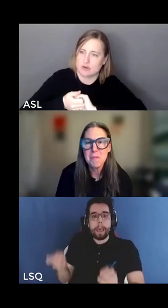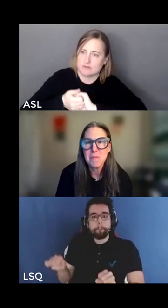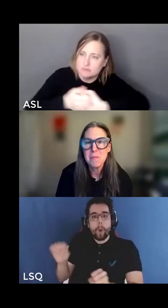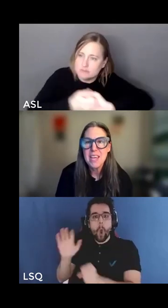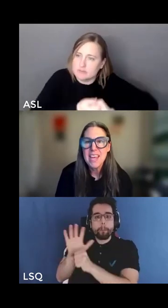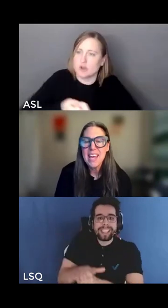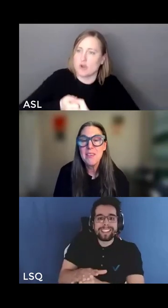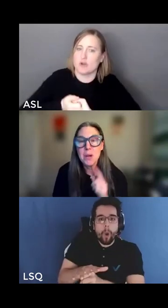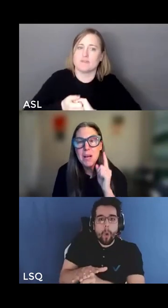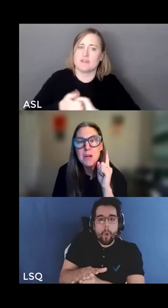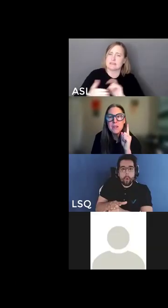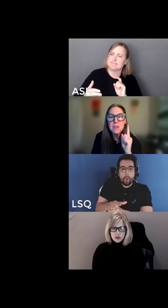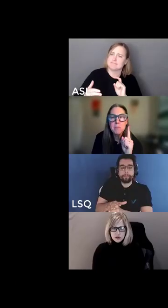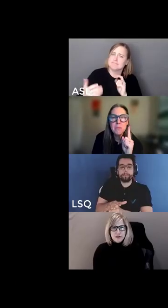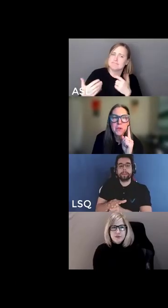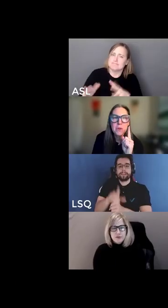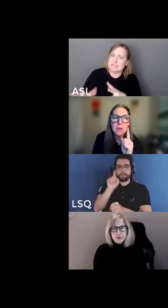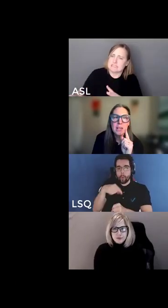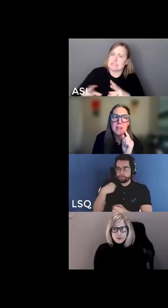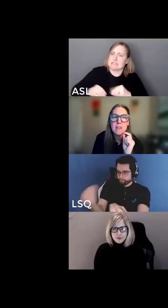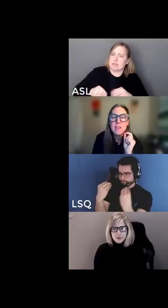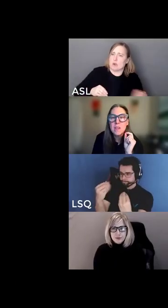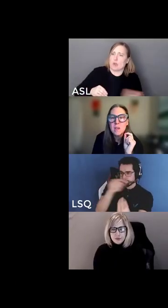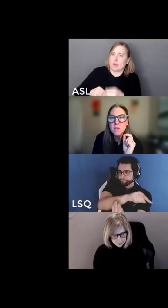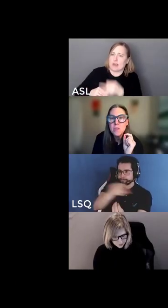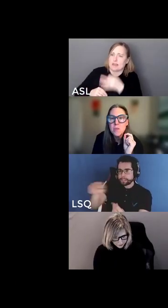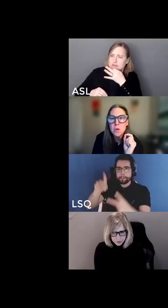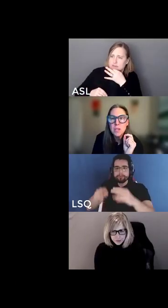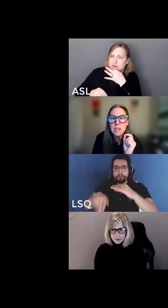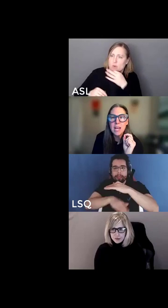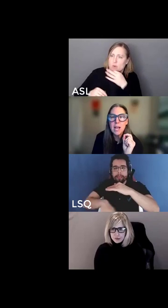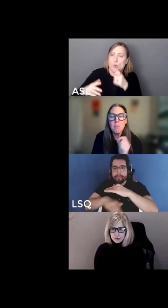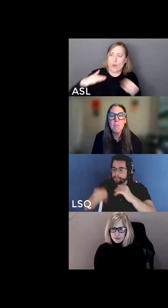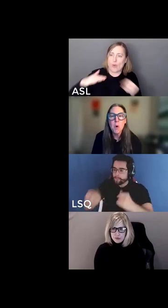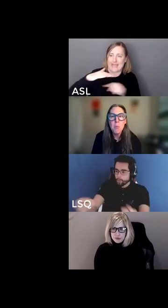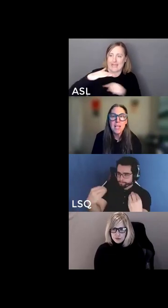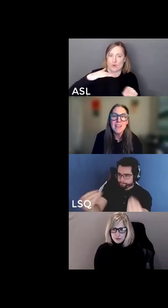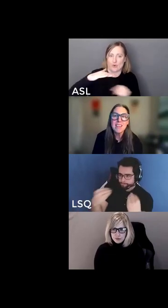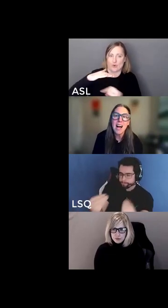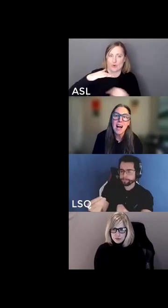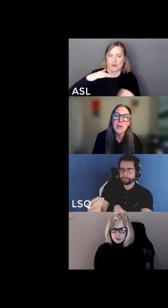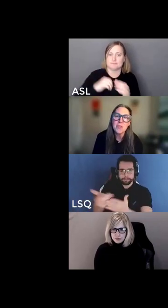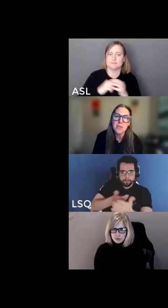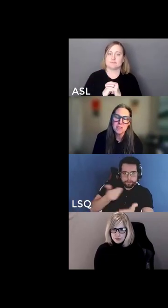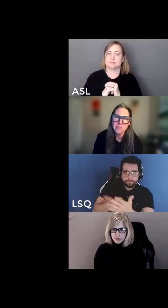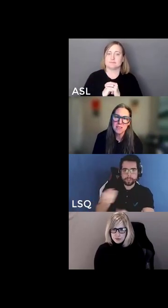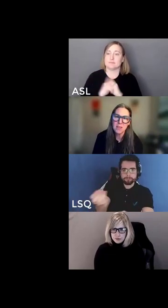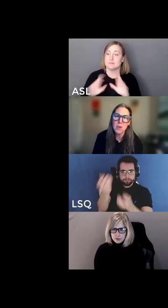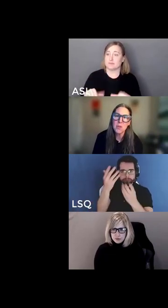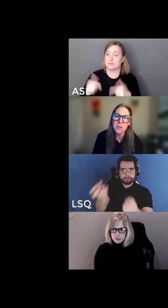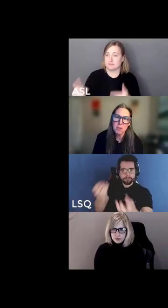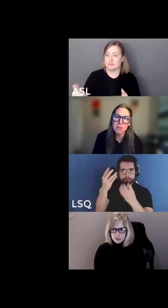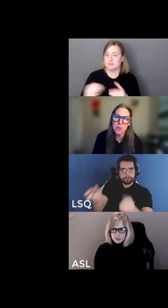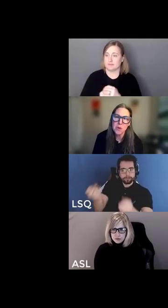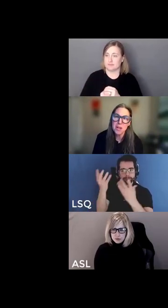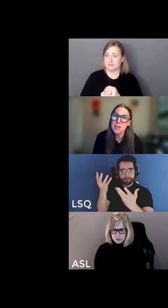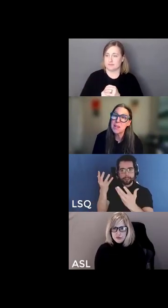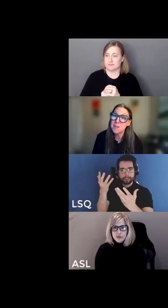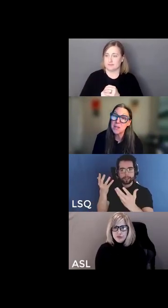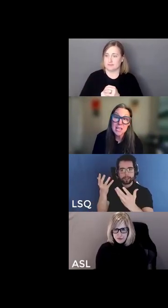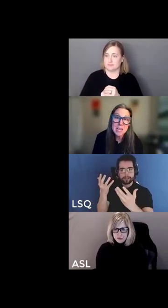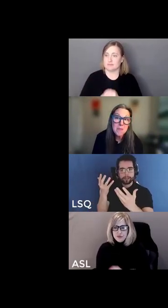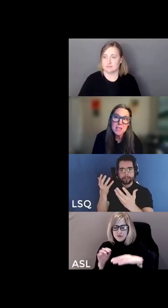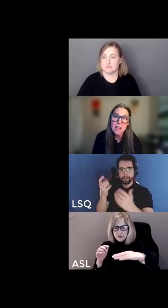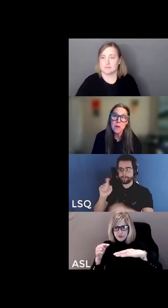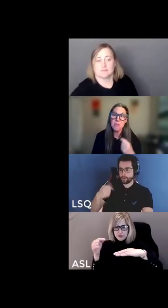and that when i'm on the top of the coin this includes working to help mobilize others on the top of the coin